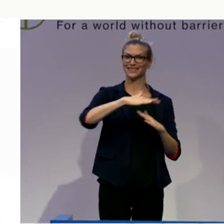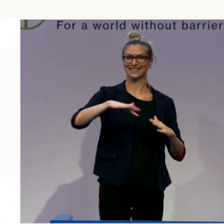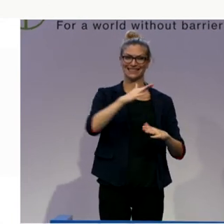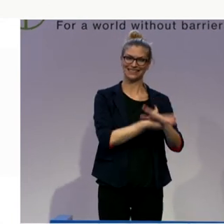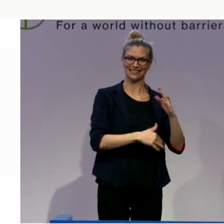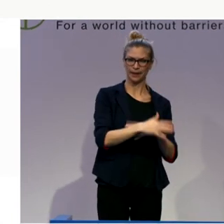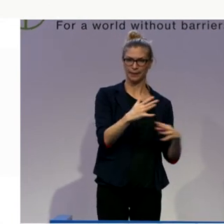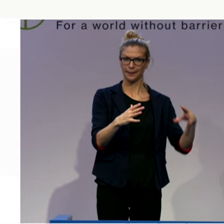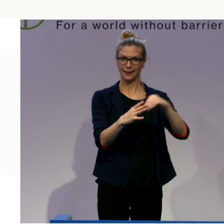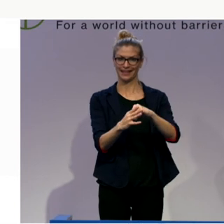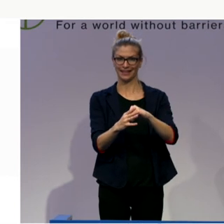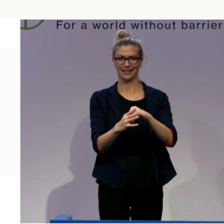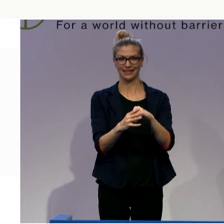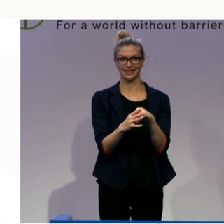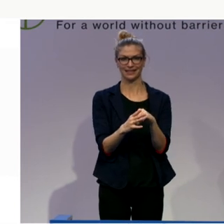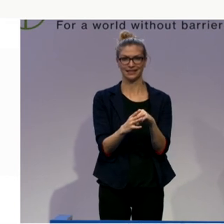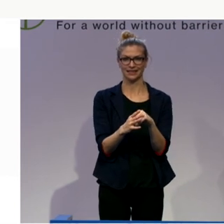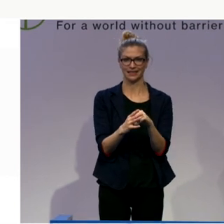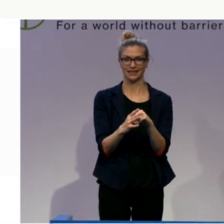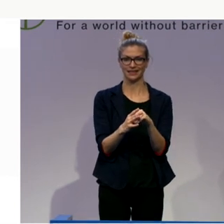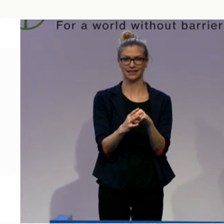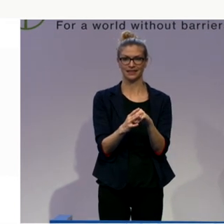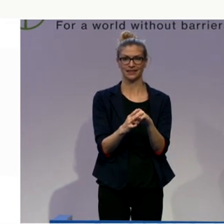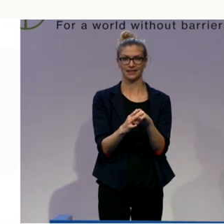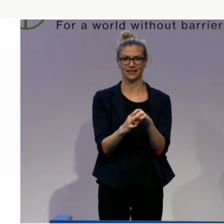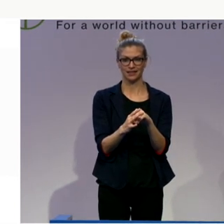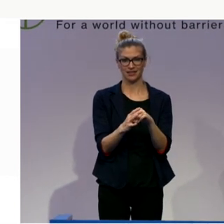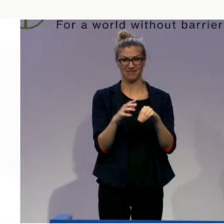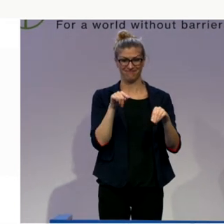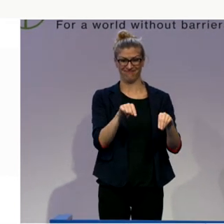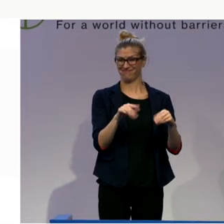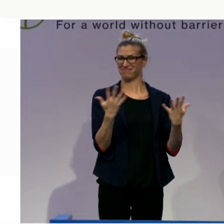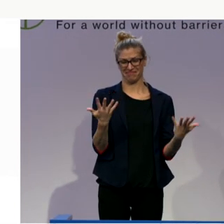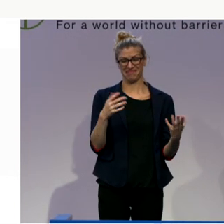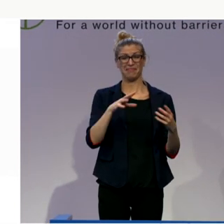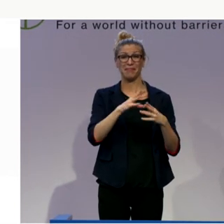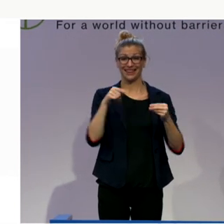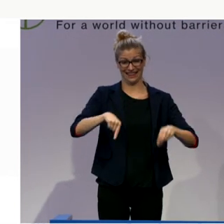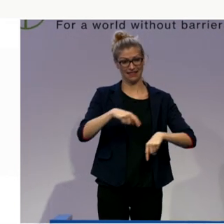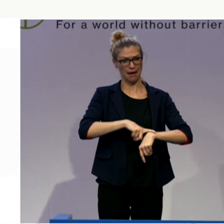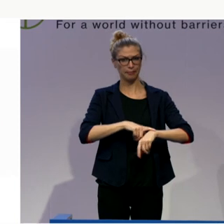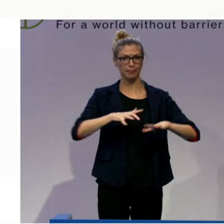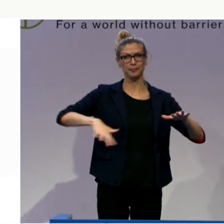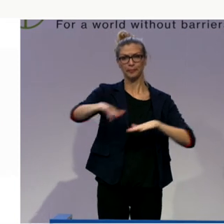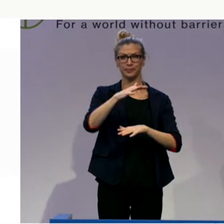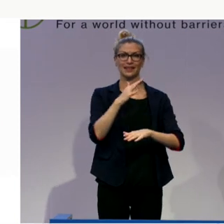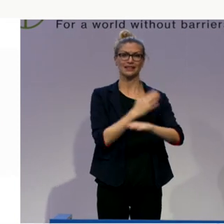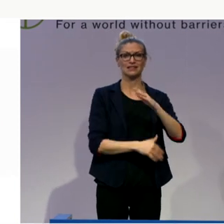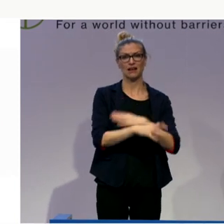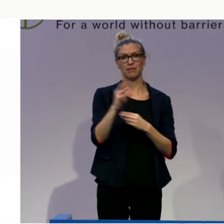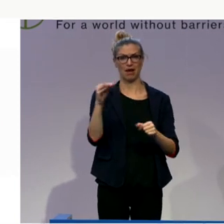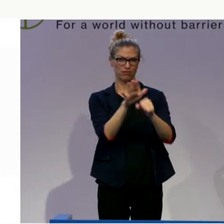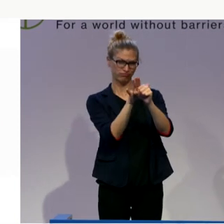to go away from discrimination, to go away from poverty, and to prevent social upheavals, to